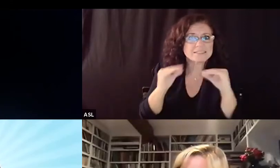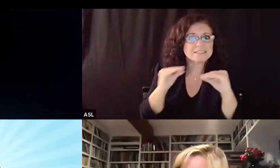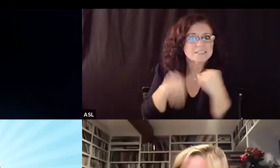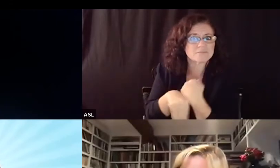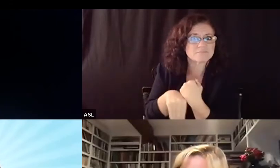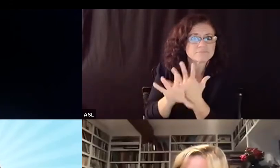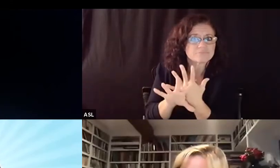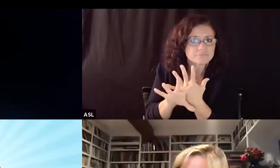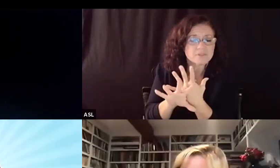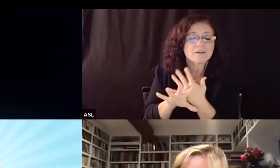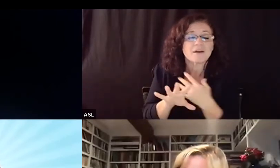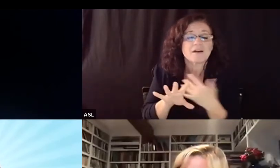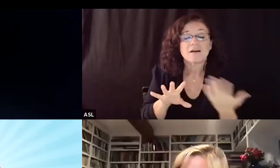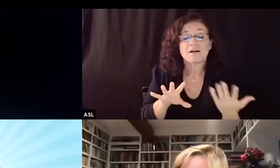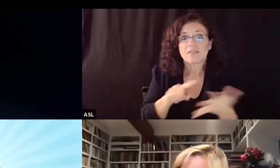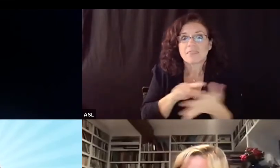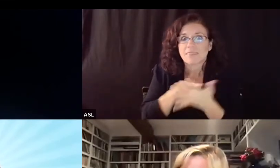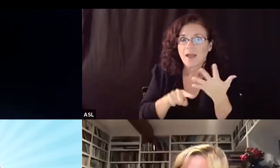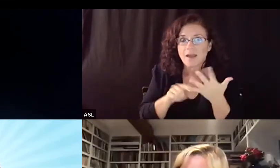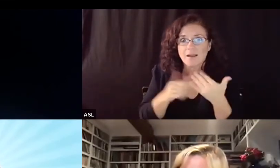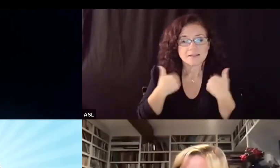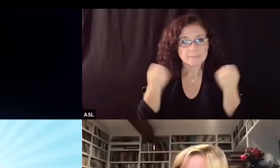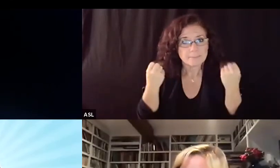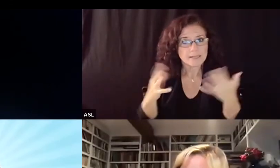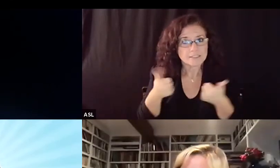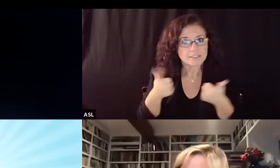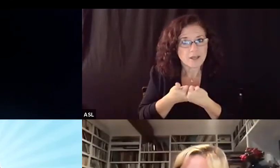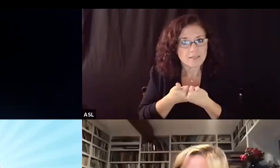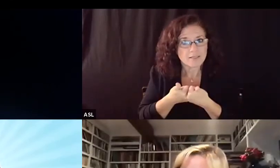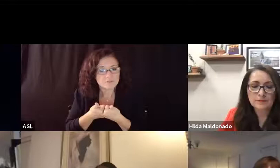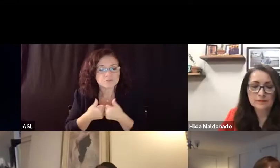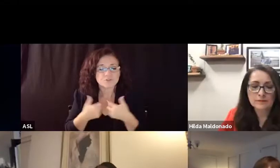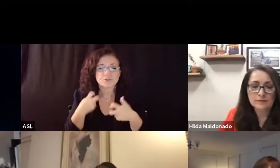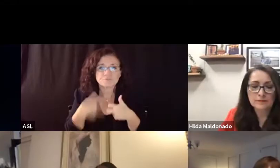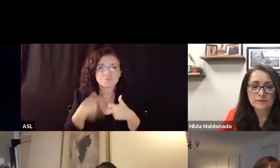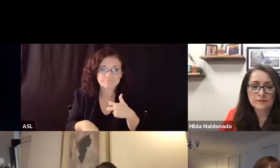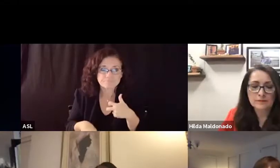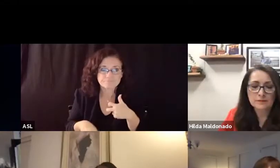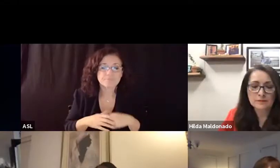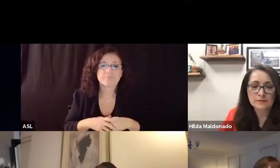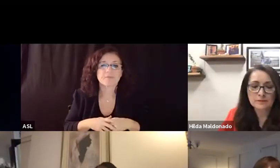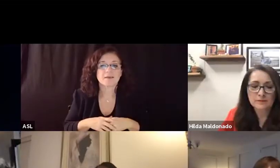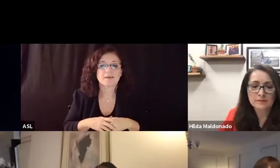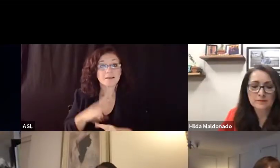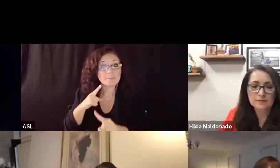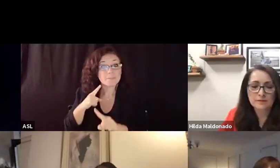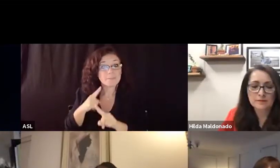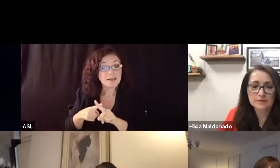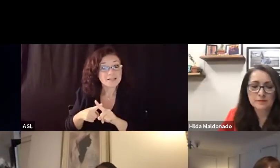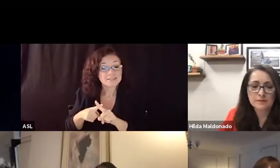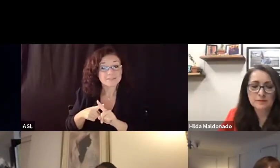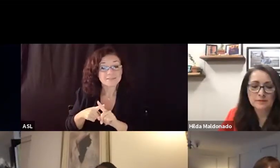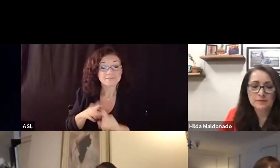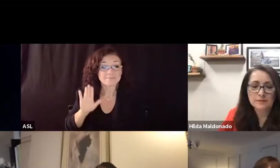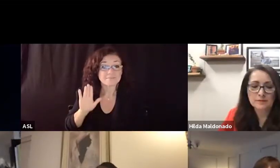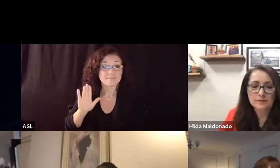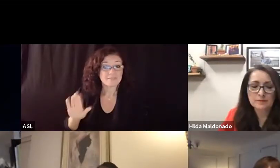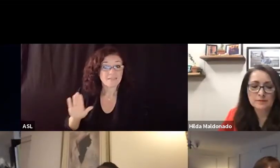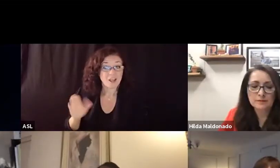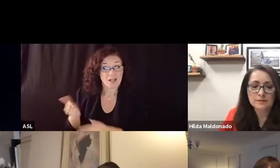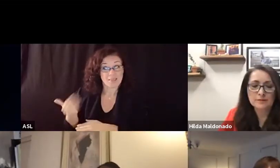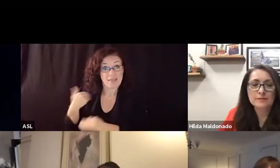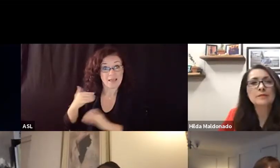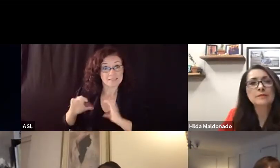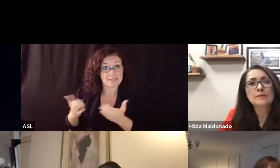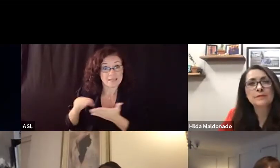that will be related to that and with a carryover of students who are are trying to to